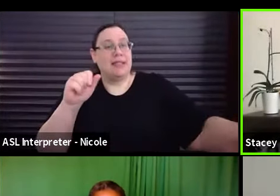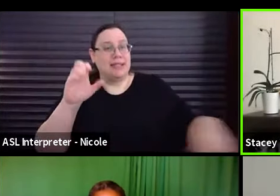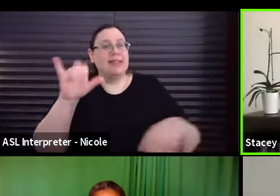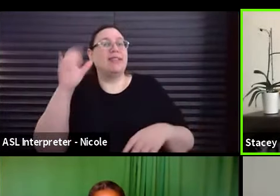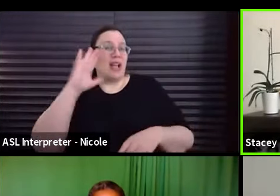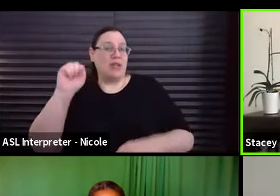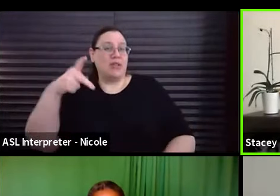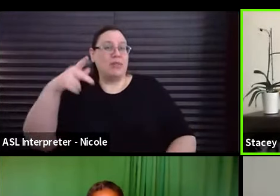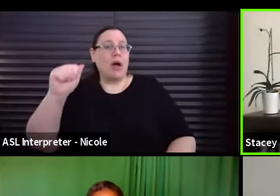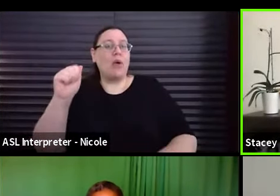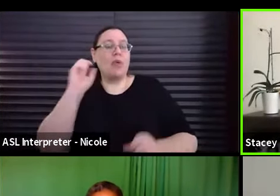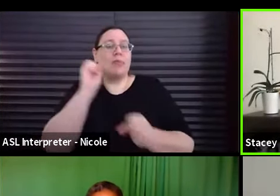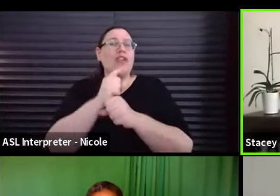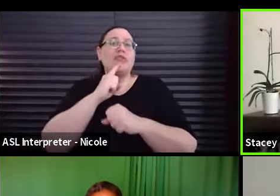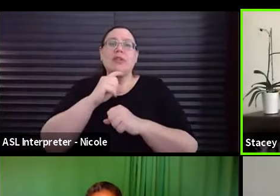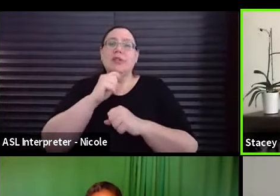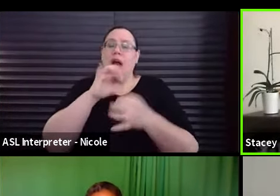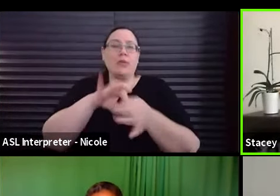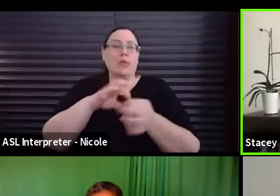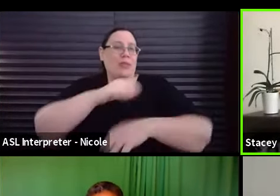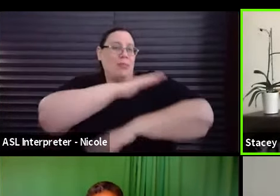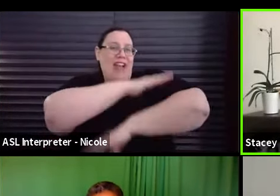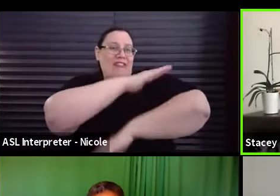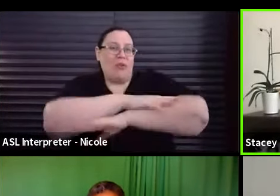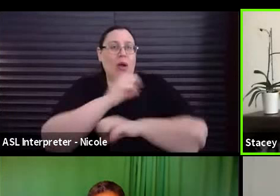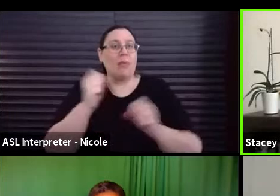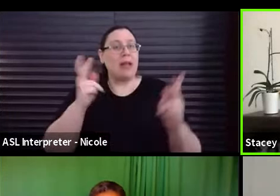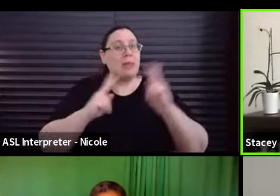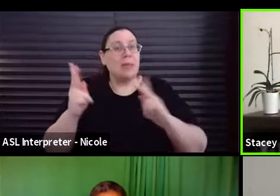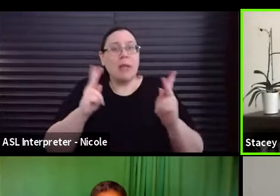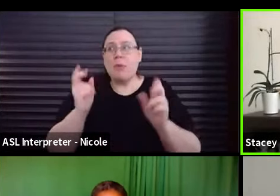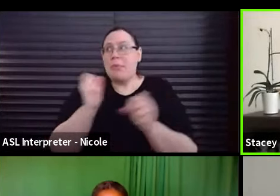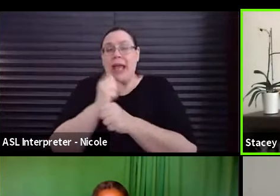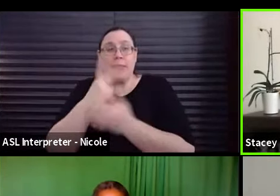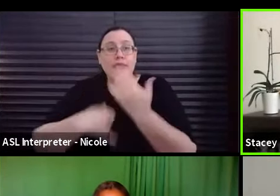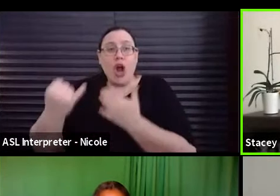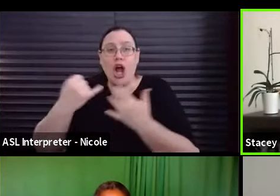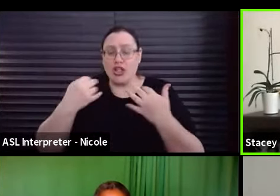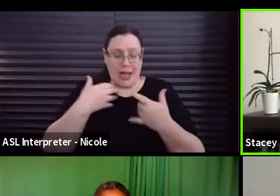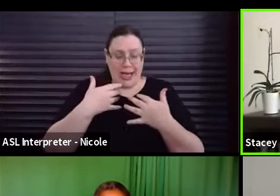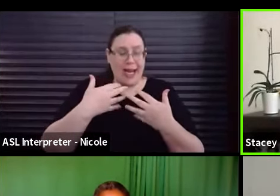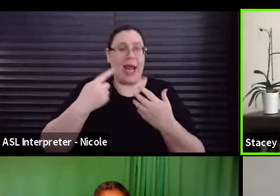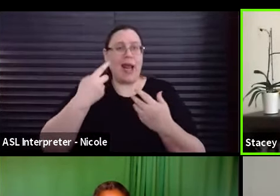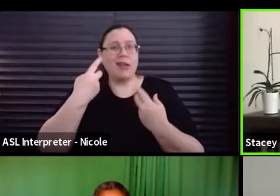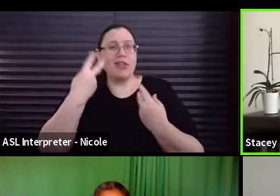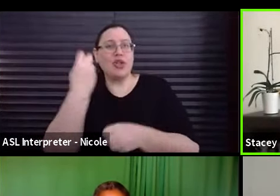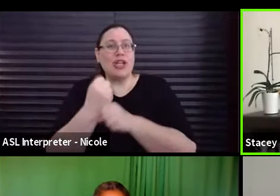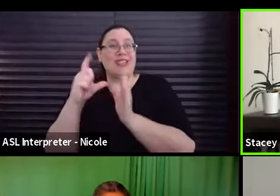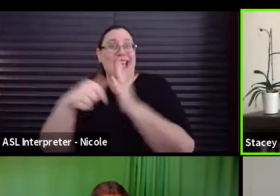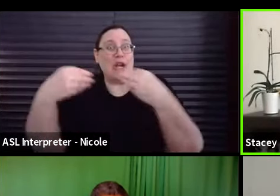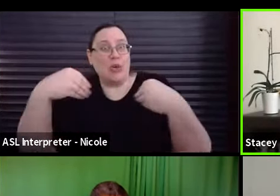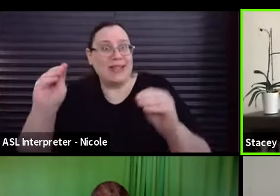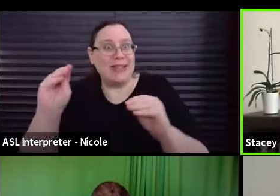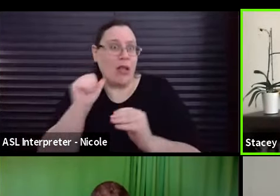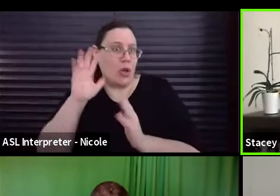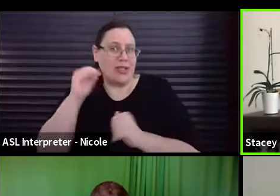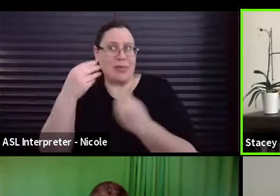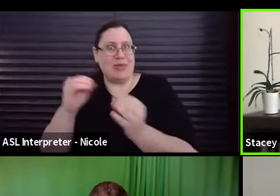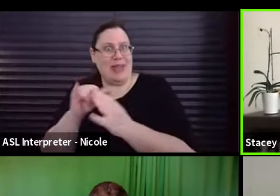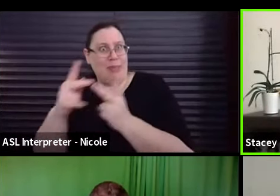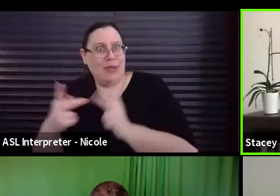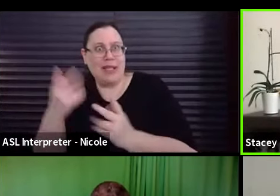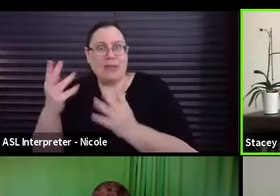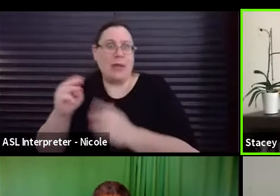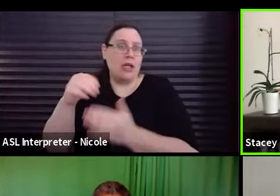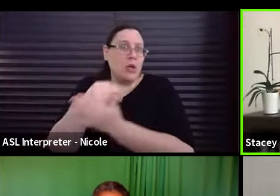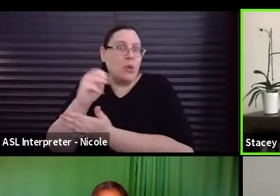agnostic because we heard from so many people that you make a project and maybe two years later, you sell it where you didn't expect to. And, and maybe it's new media or film.